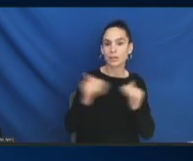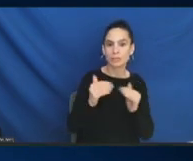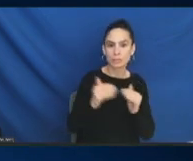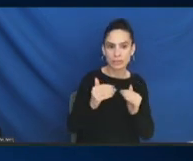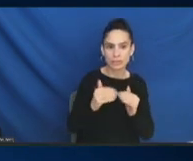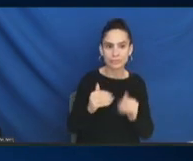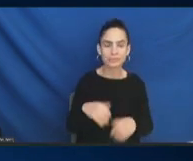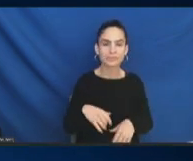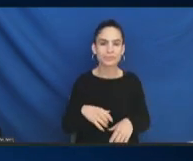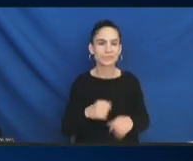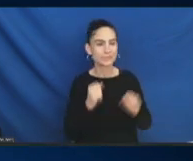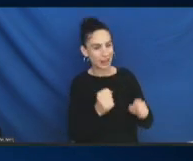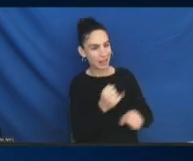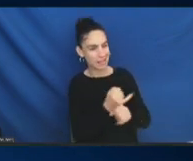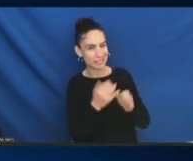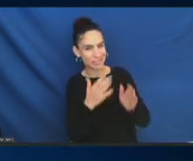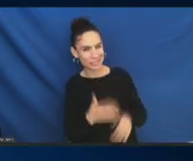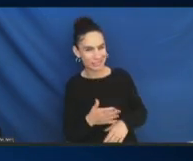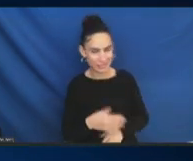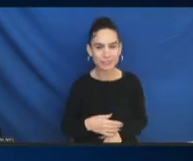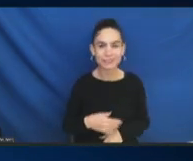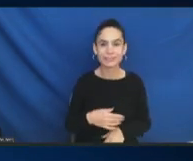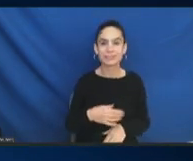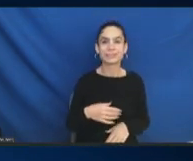and Teresita.